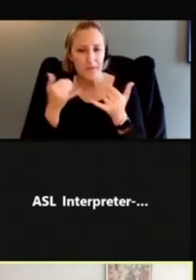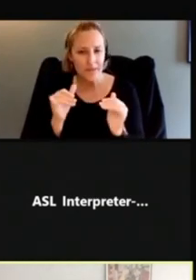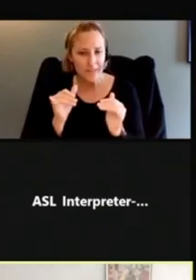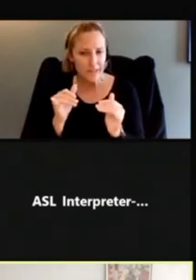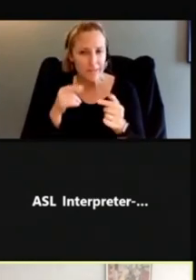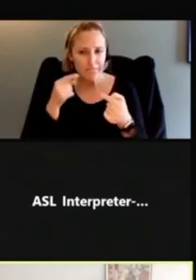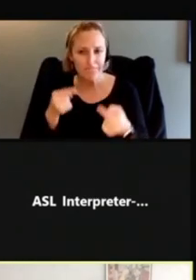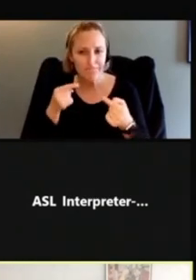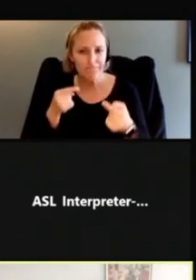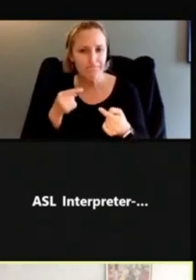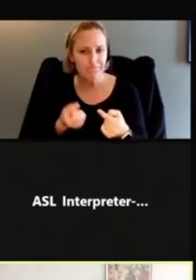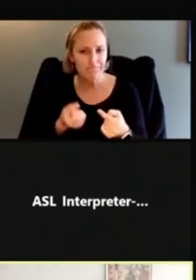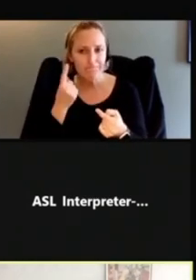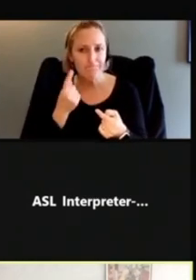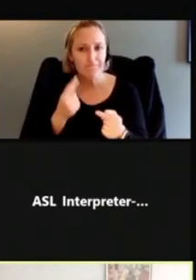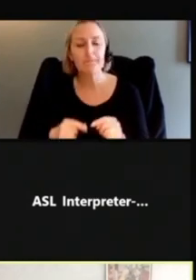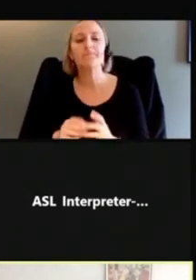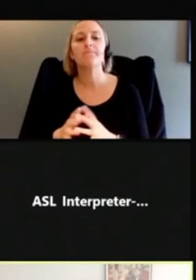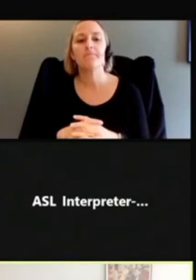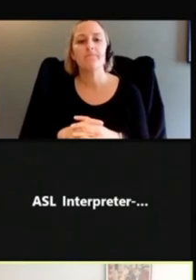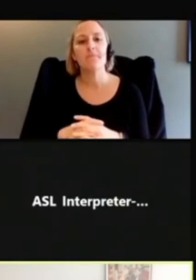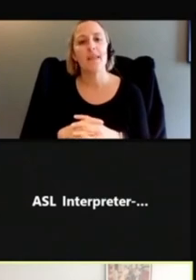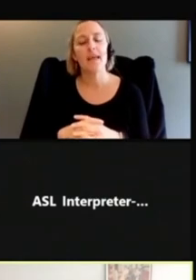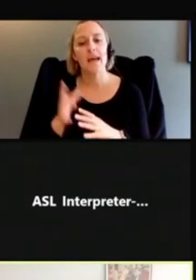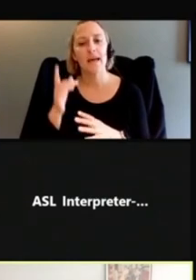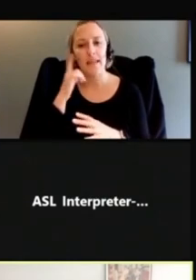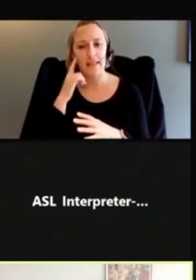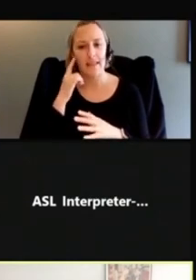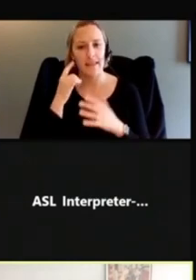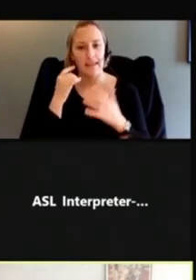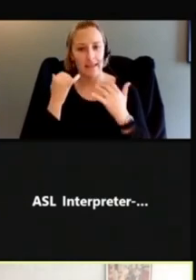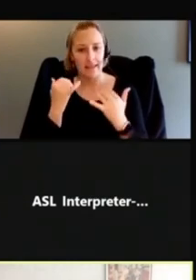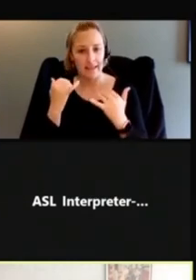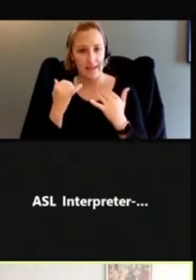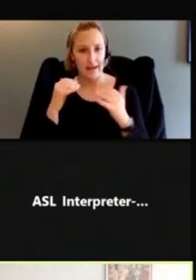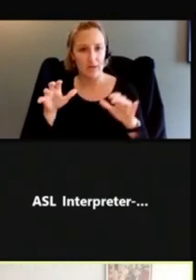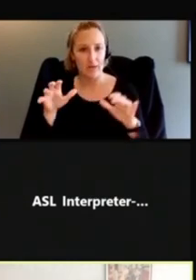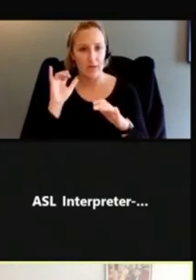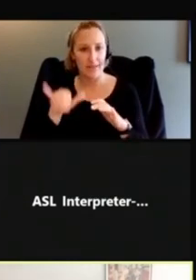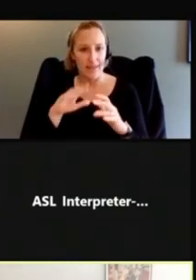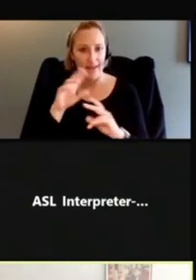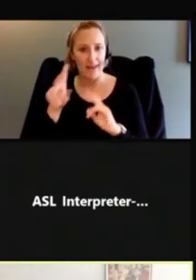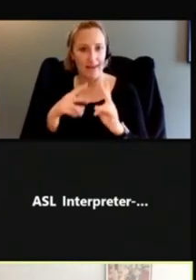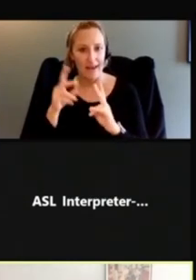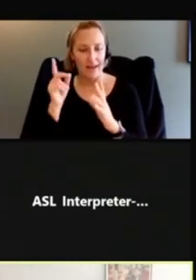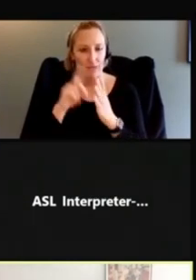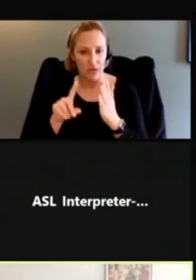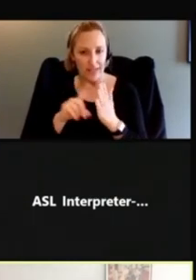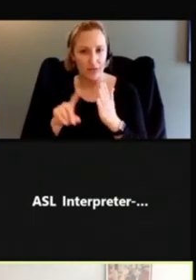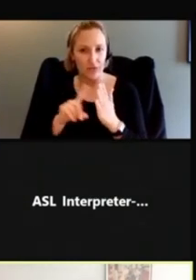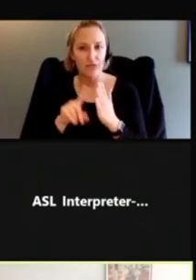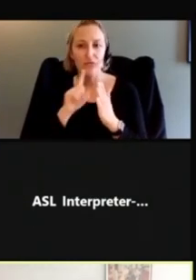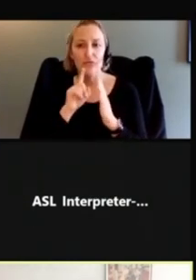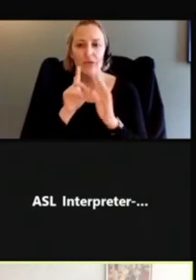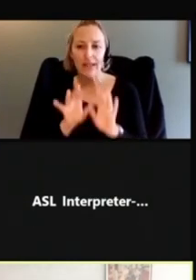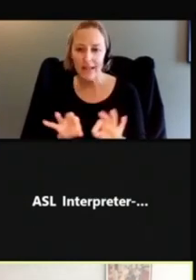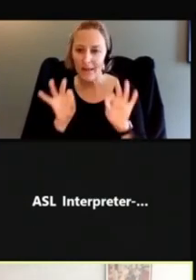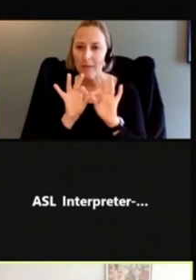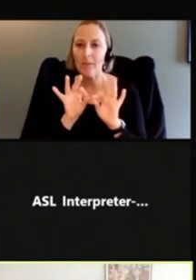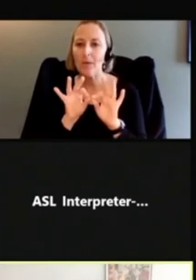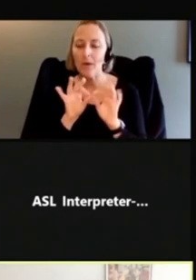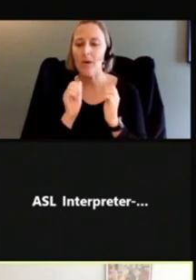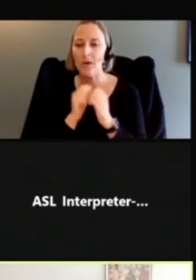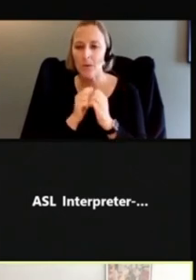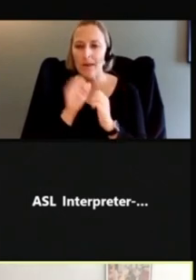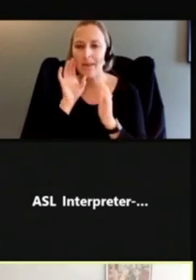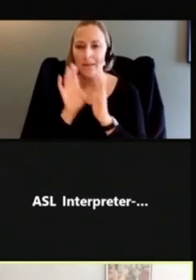these. And so I think doing this kind of audience research is really important when you're working with pictograms just to make sure that